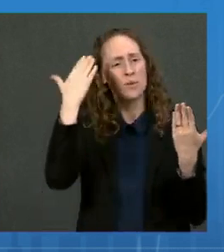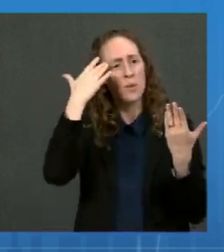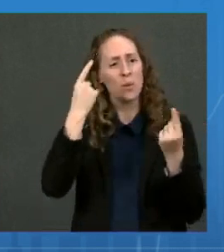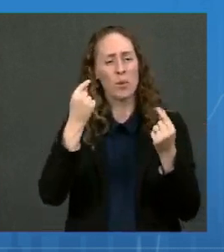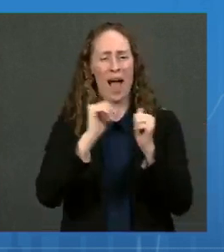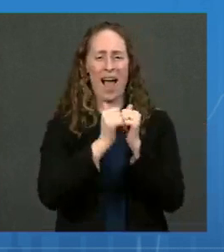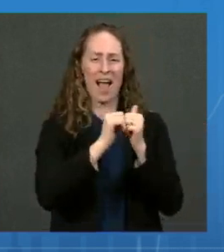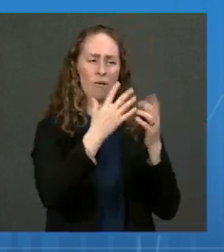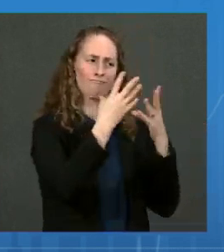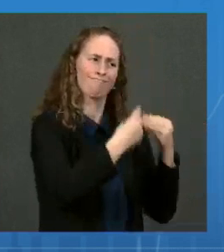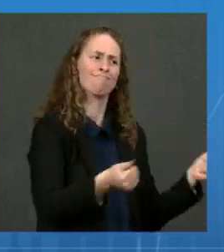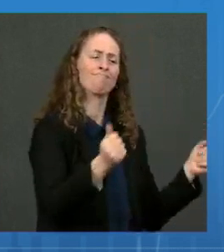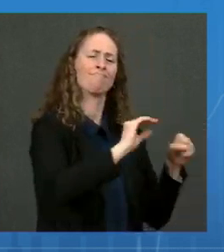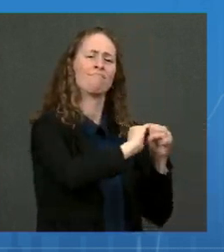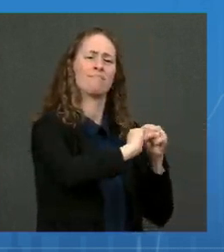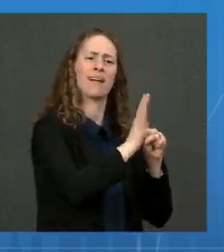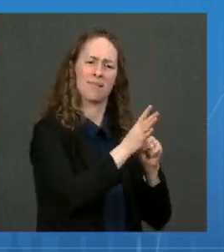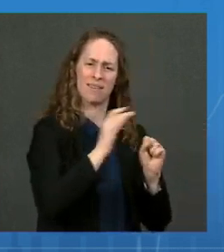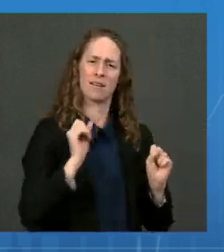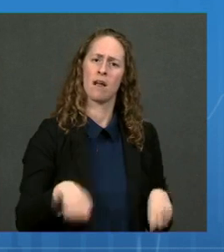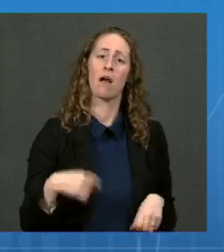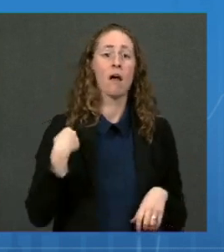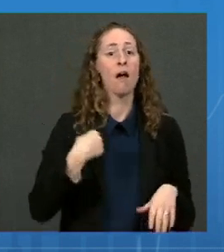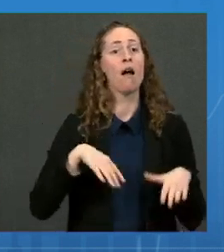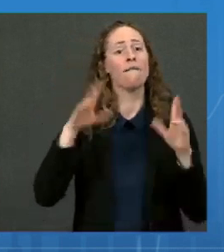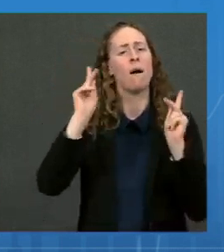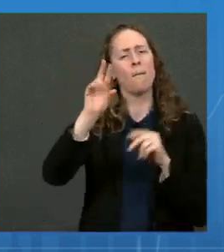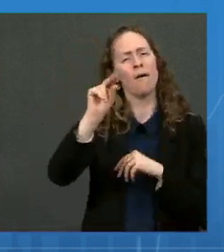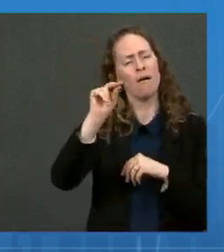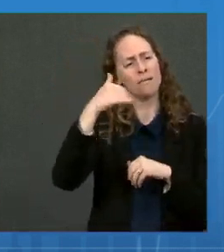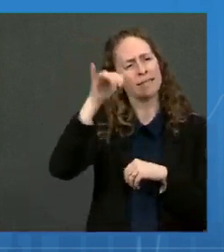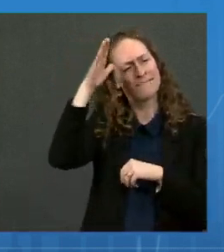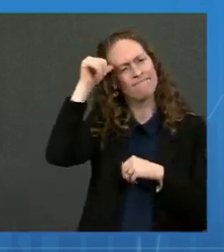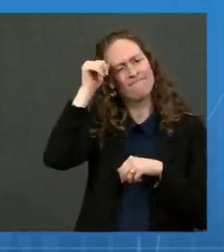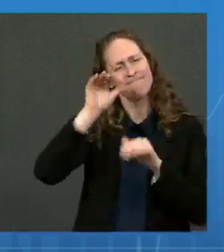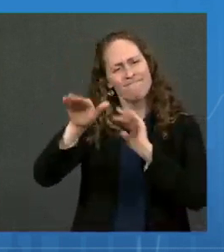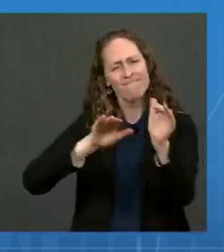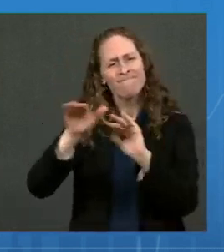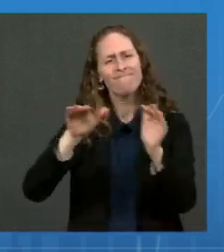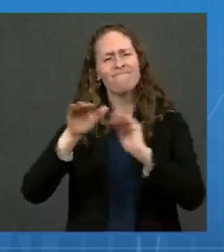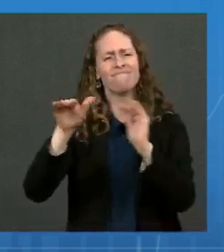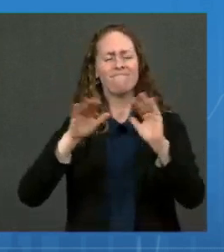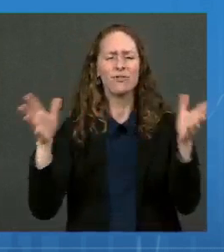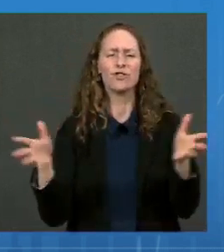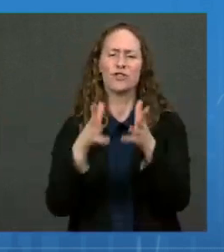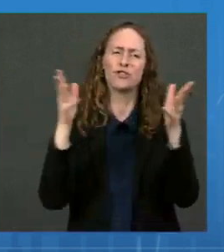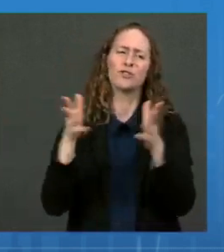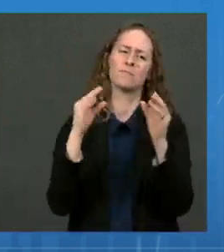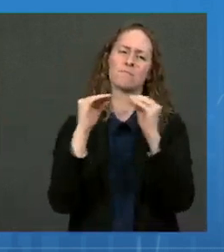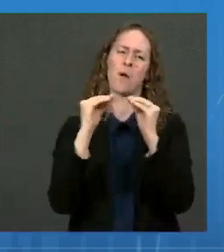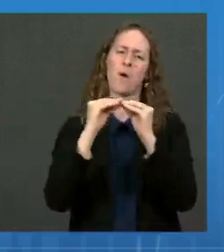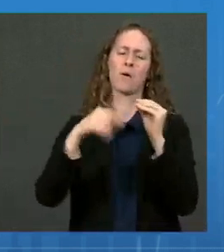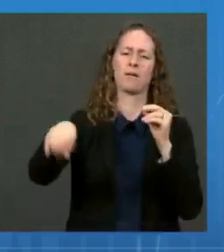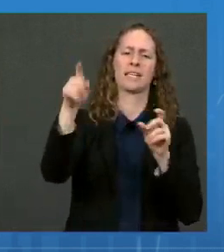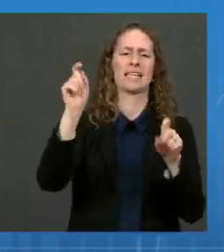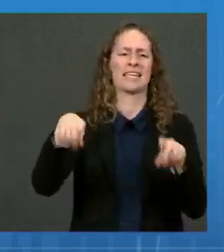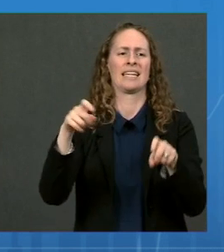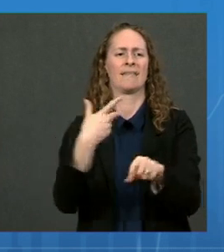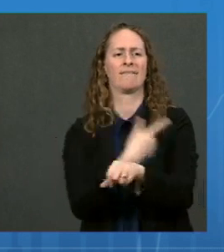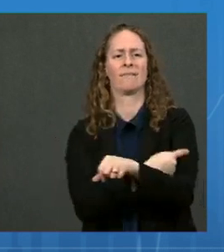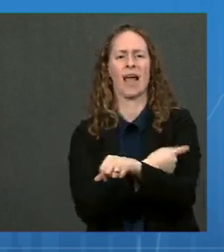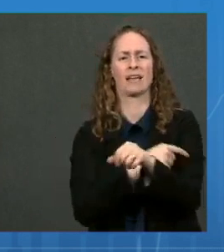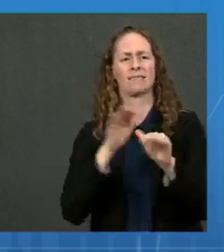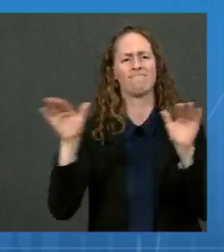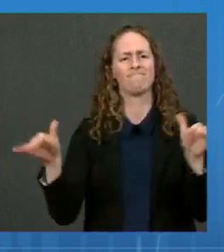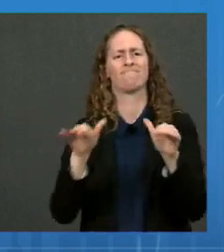we are not letting up. We're laser-focused on getting more shots in arms. And we'll keep using every available